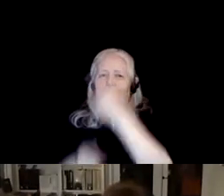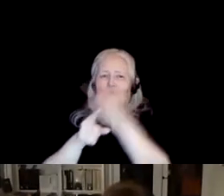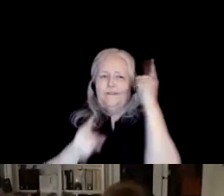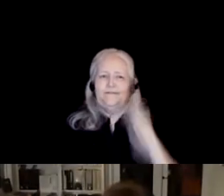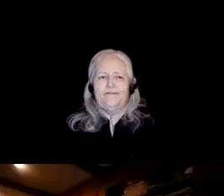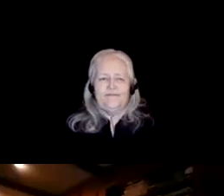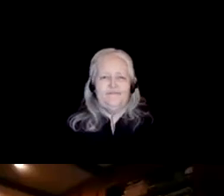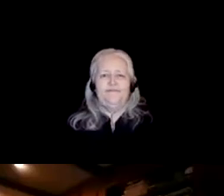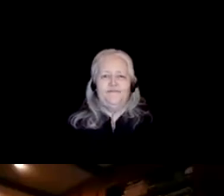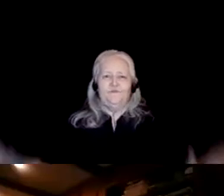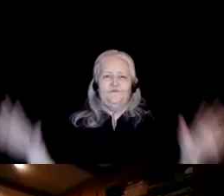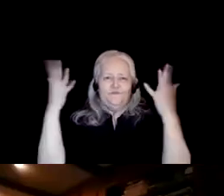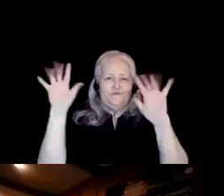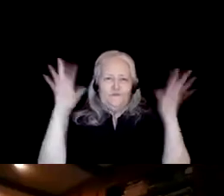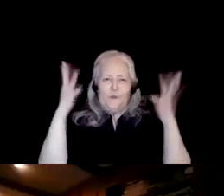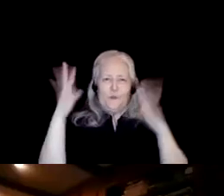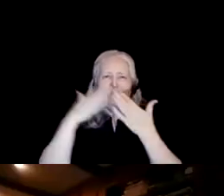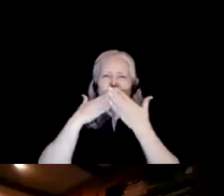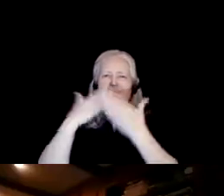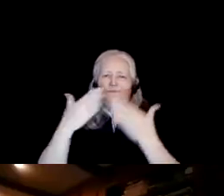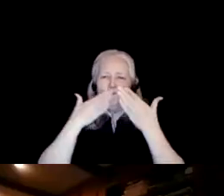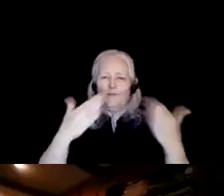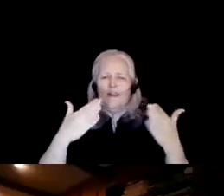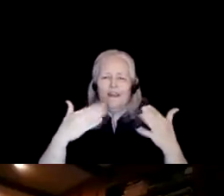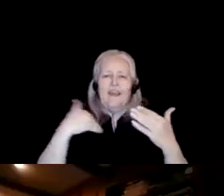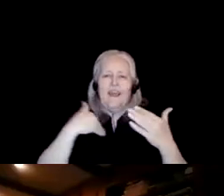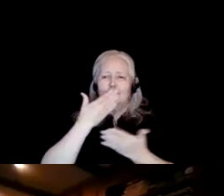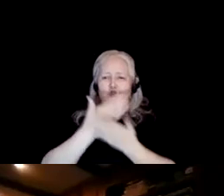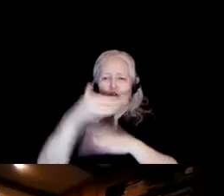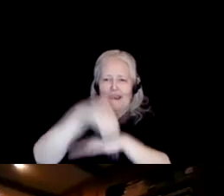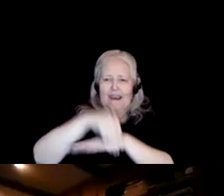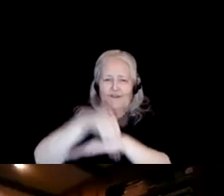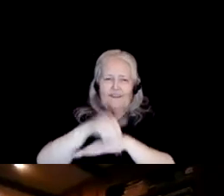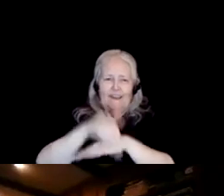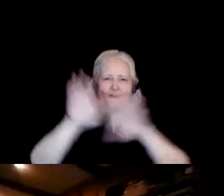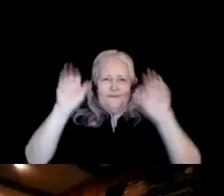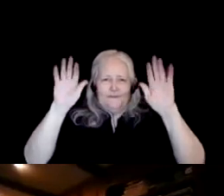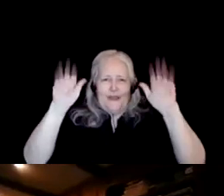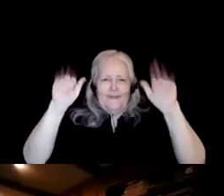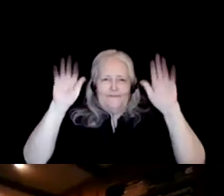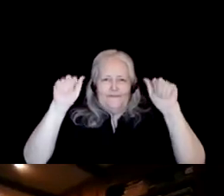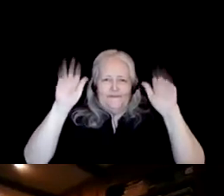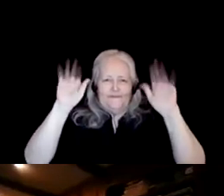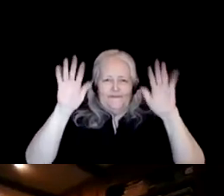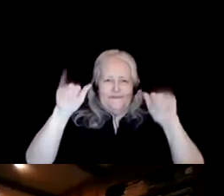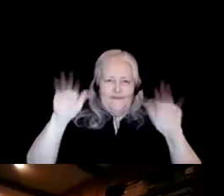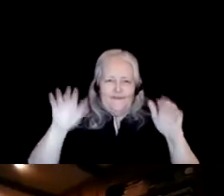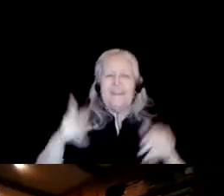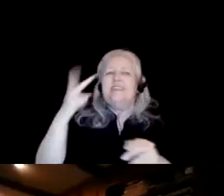Thank you. Thanks everybody and have a good evening. Thank you everybody. Bye-bye. See you tomorrow.